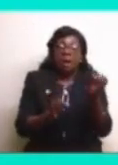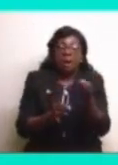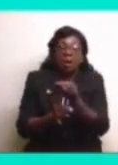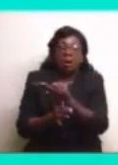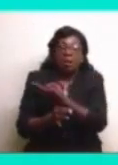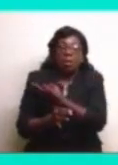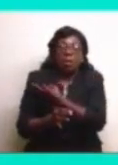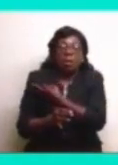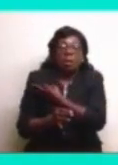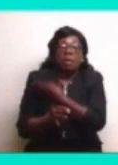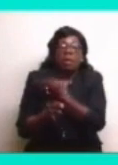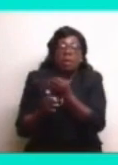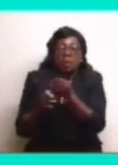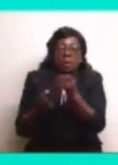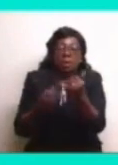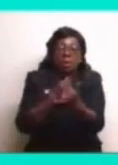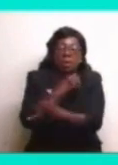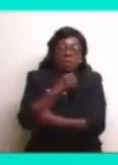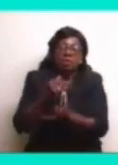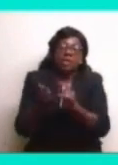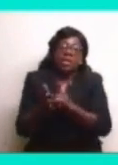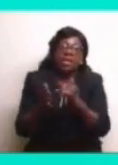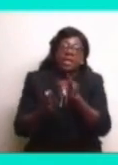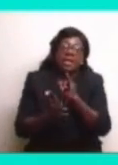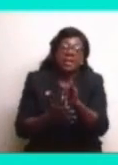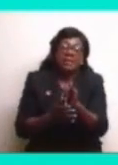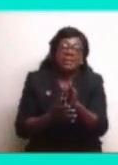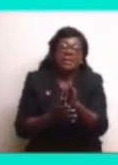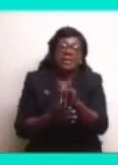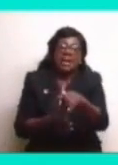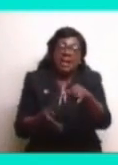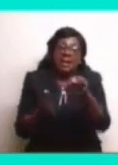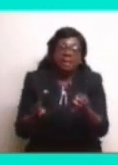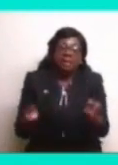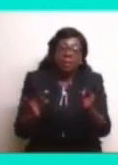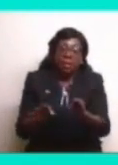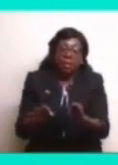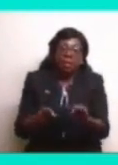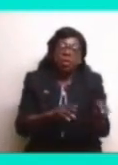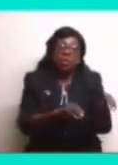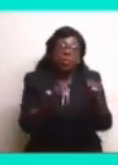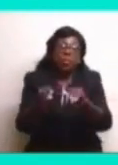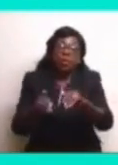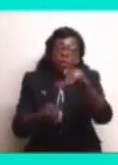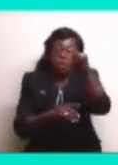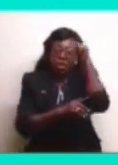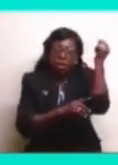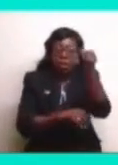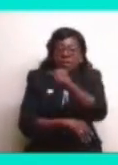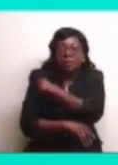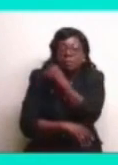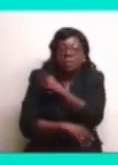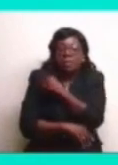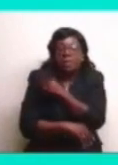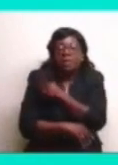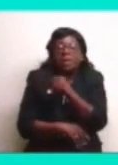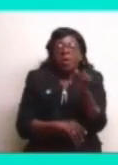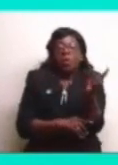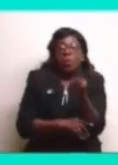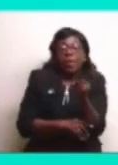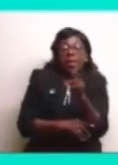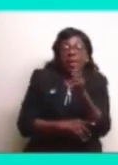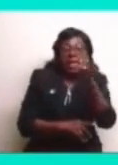why I think it's important for us to put George Smith in the context of that struggle and where he stood